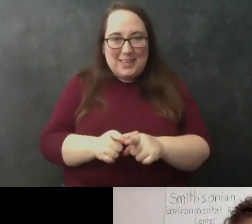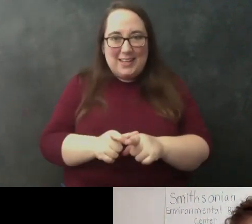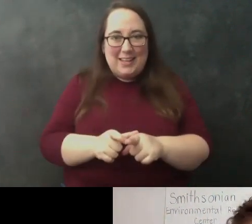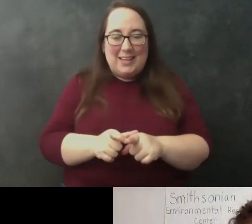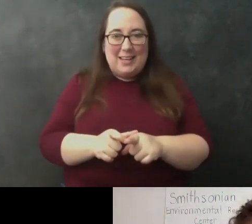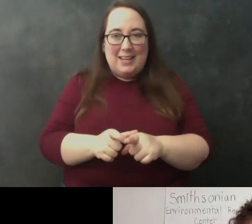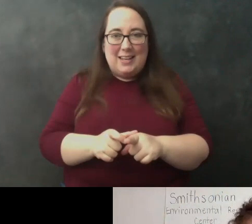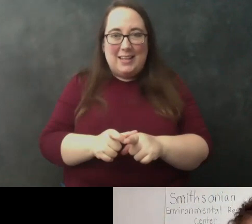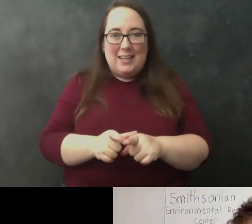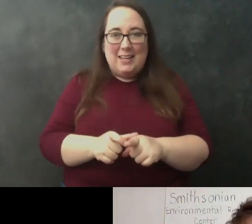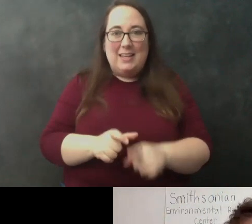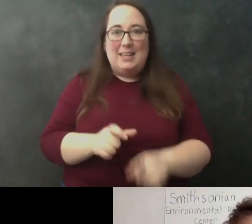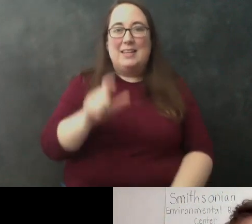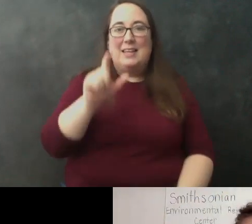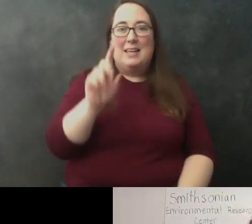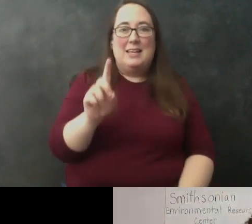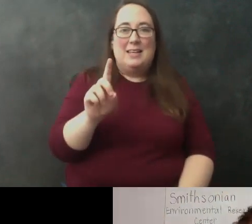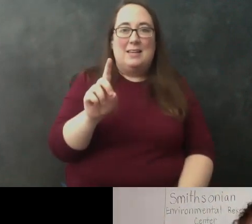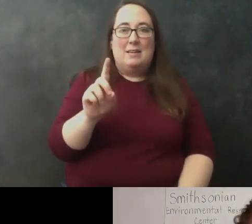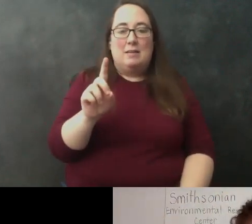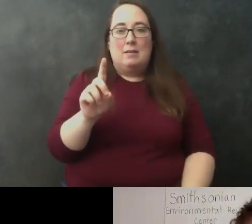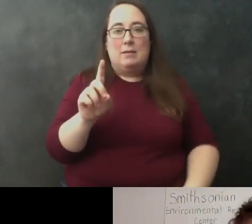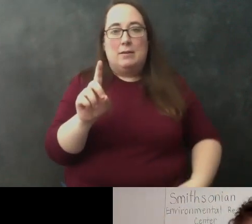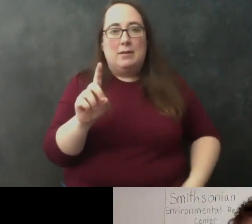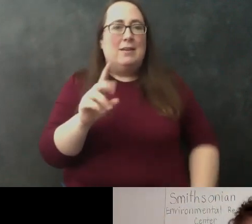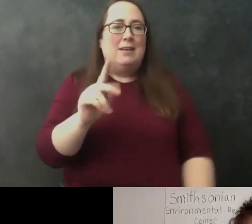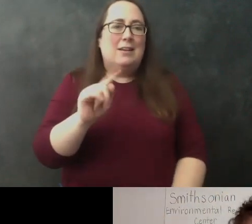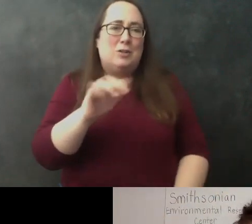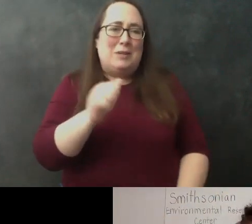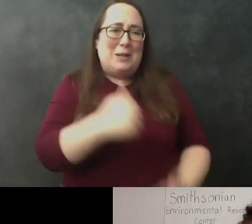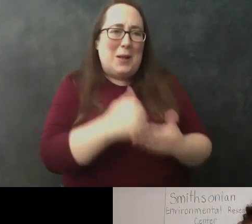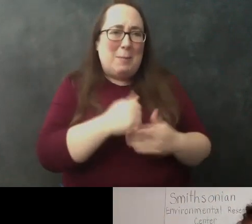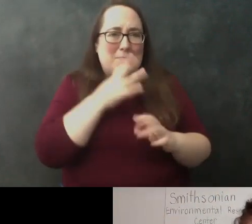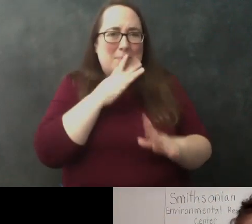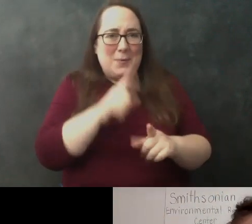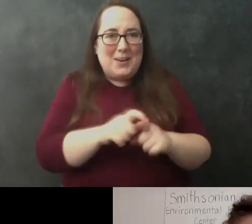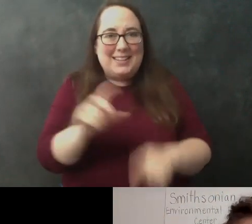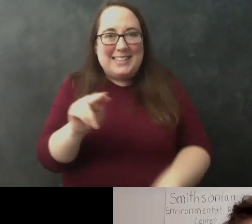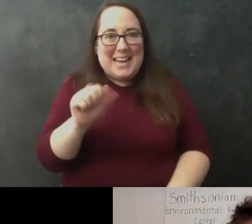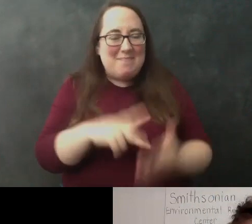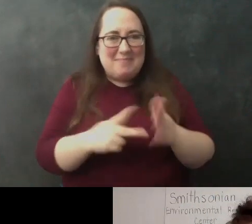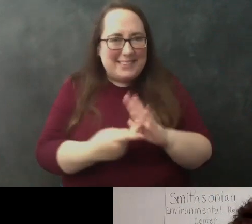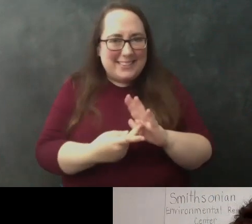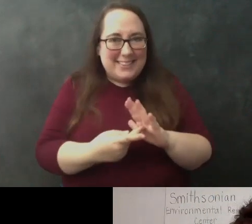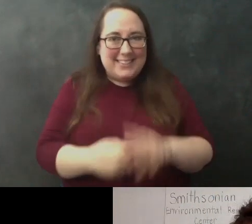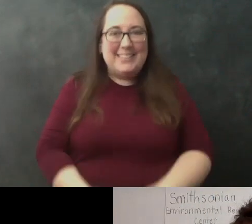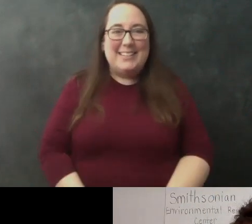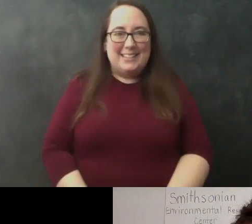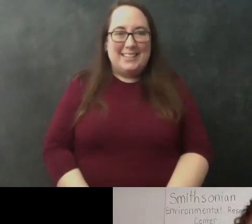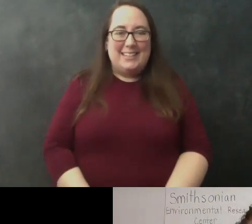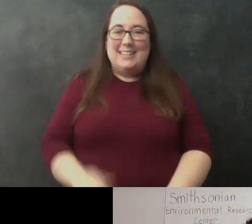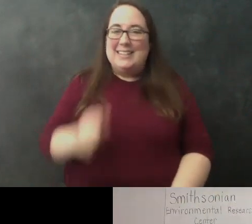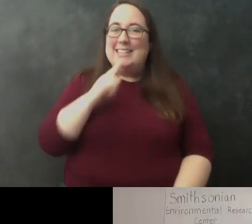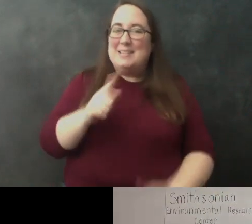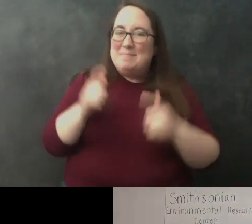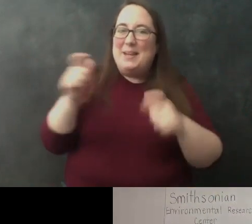Oh my goodness. Deoxyribonucleic acid. Patriona, can you please help me? What does DNA stand for? is a really big word,